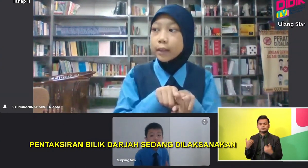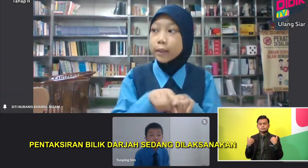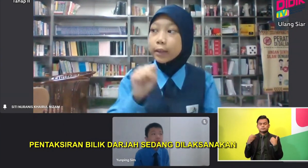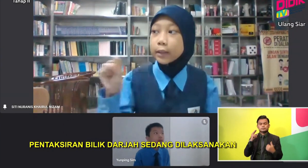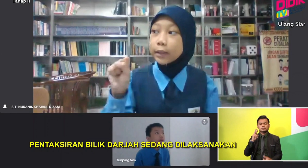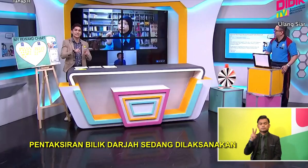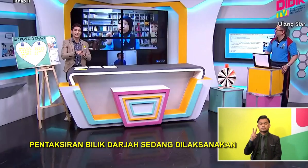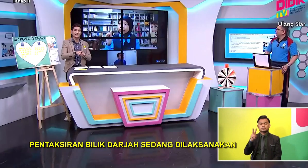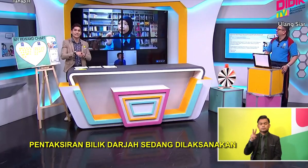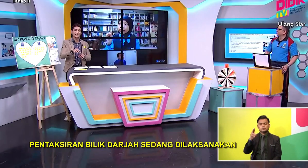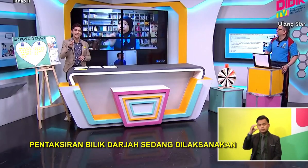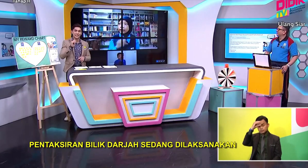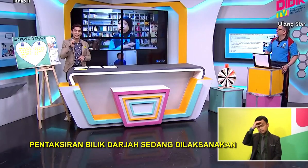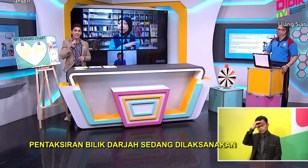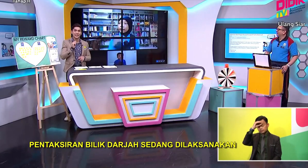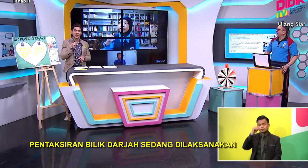Brothers.